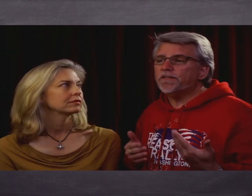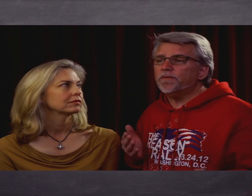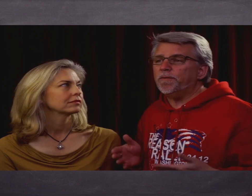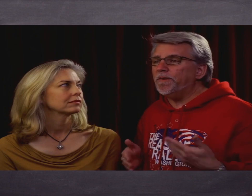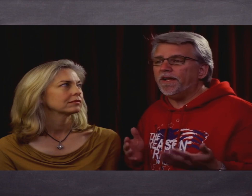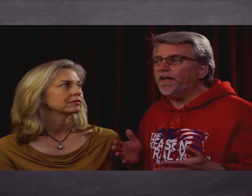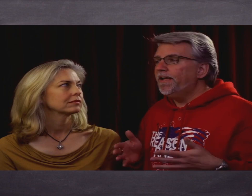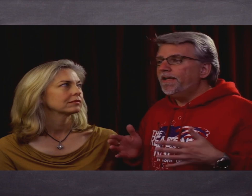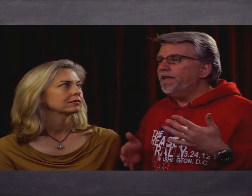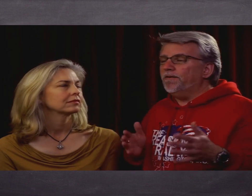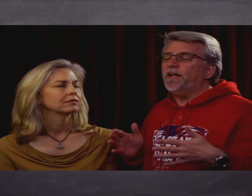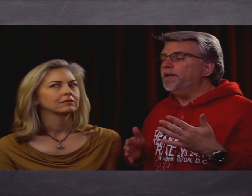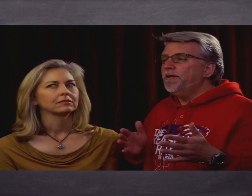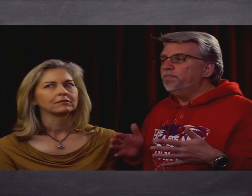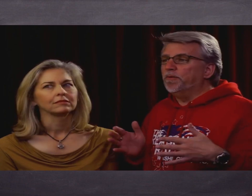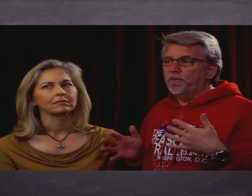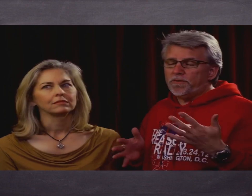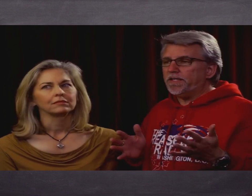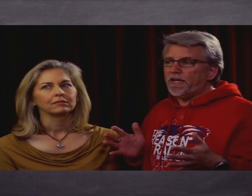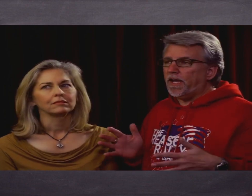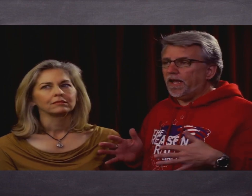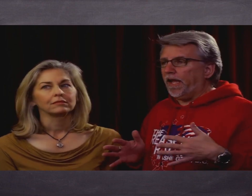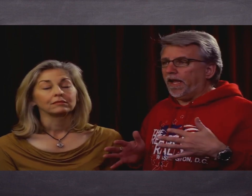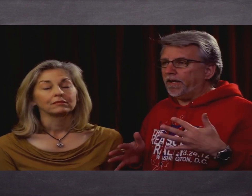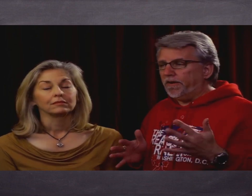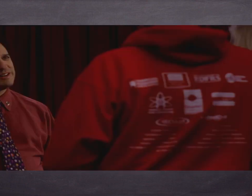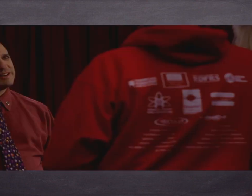But I still remember how to, you know, how to...